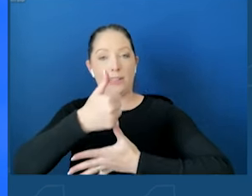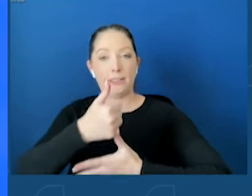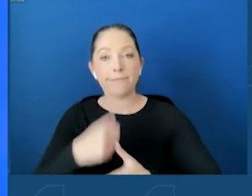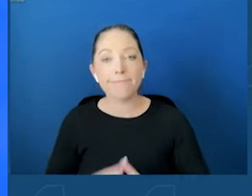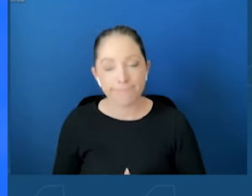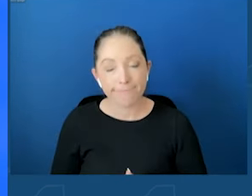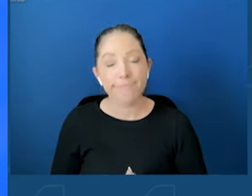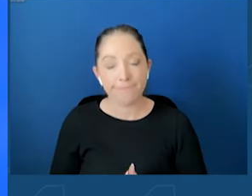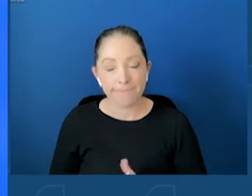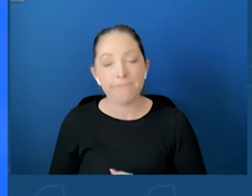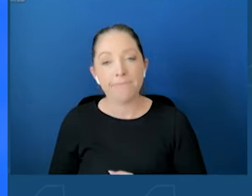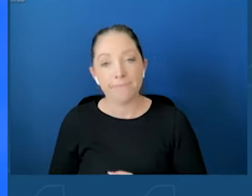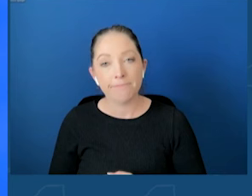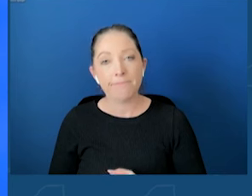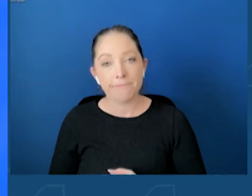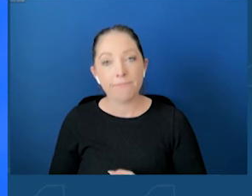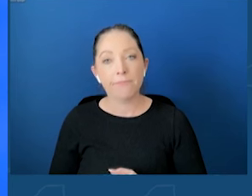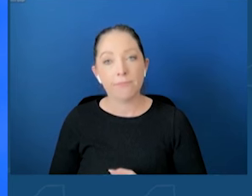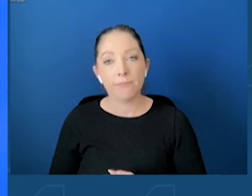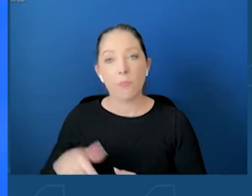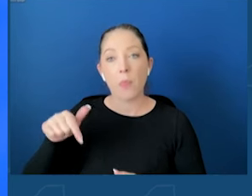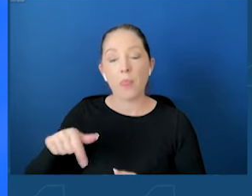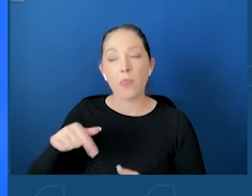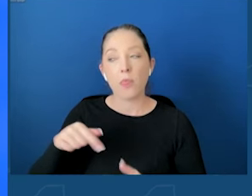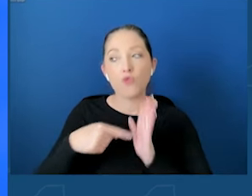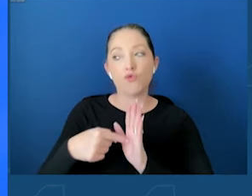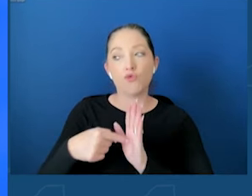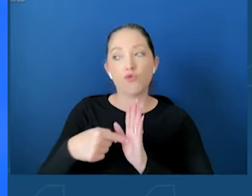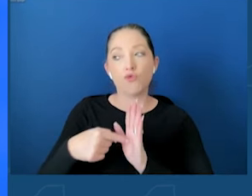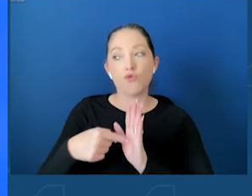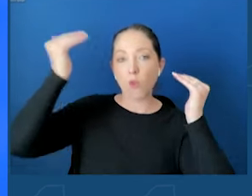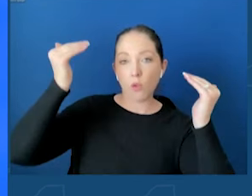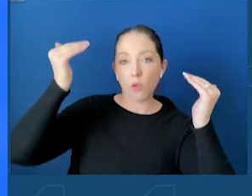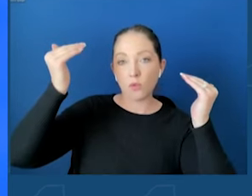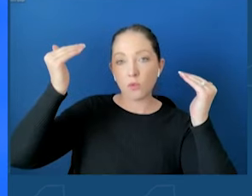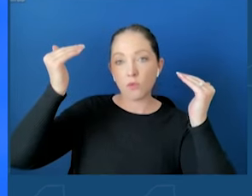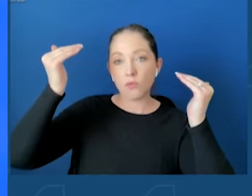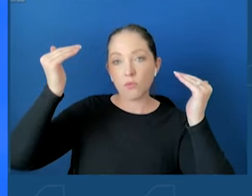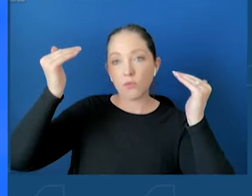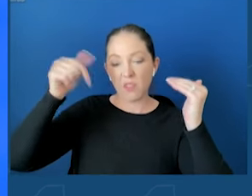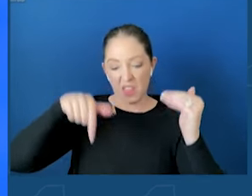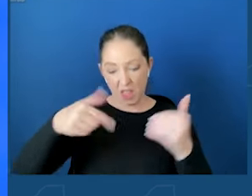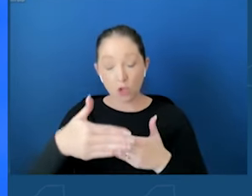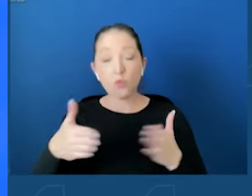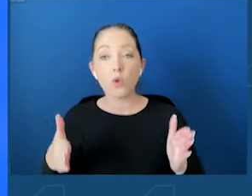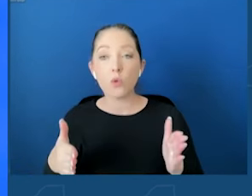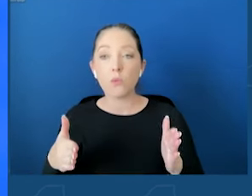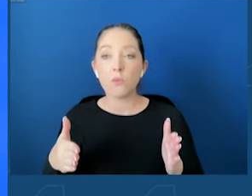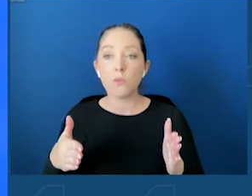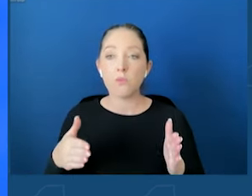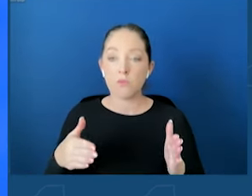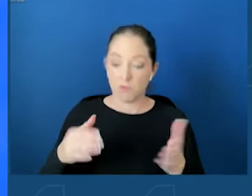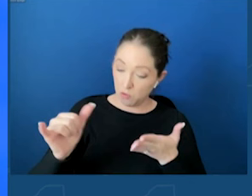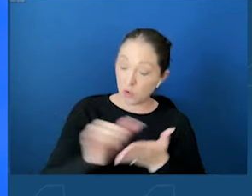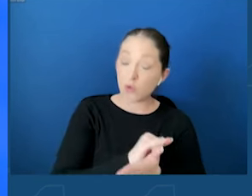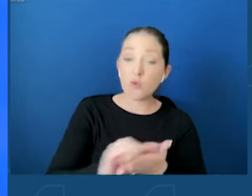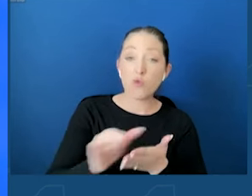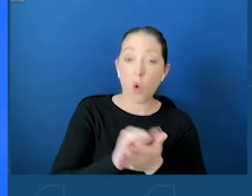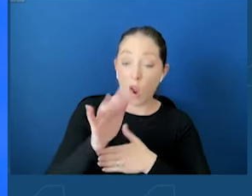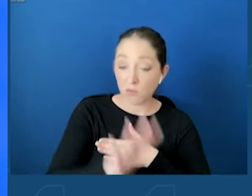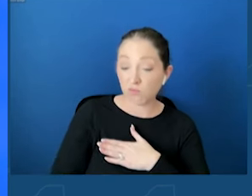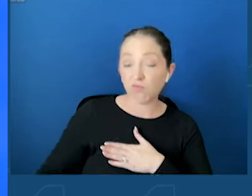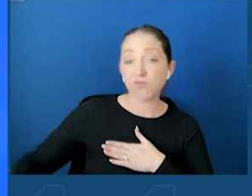This shows that there's adults in the room. Adults in the room. This room and all over the state of New York who will lead by example.